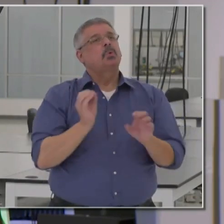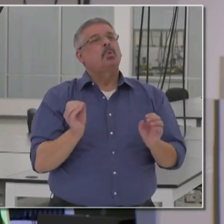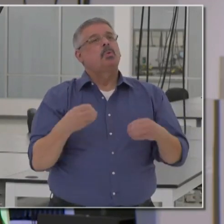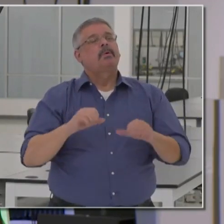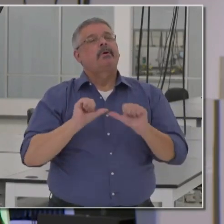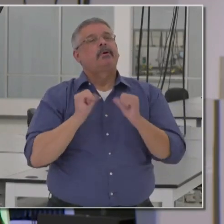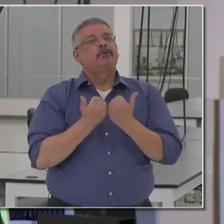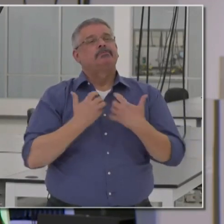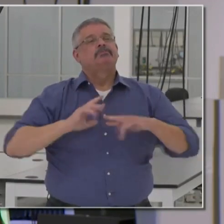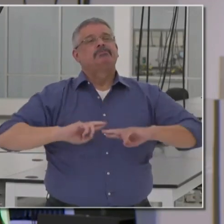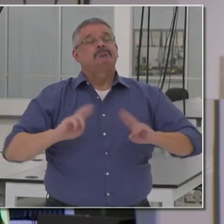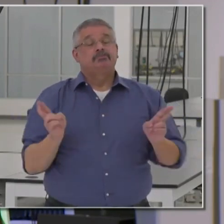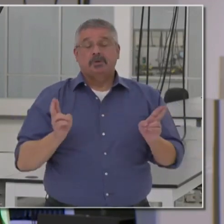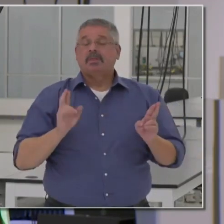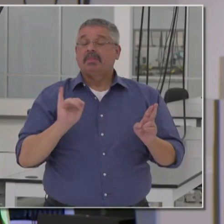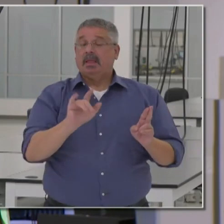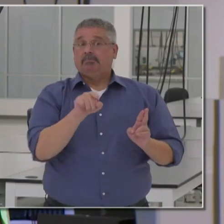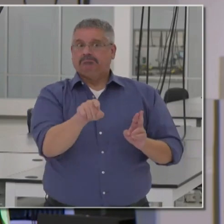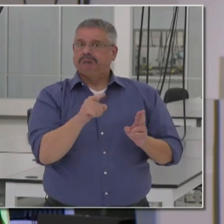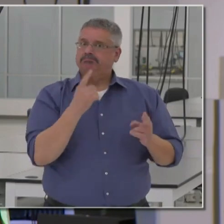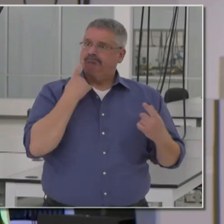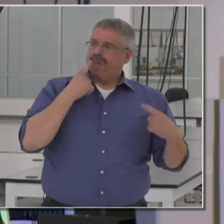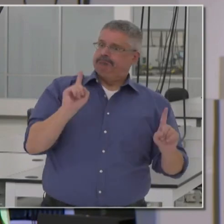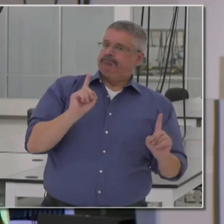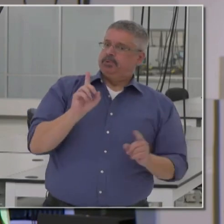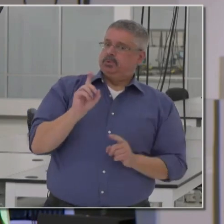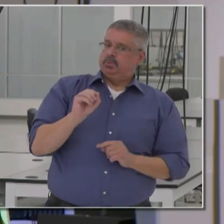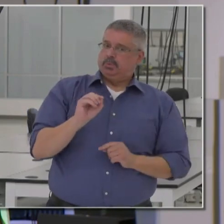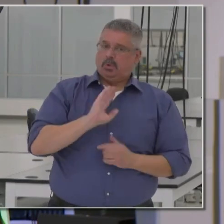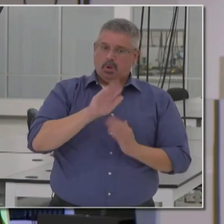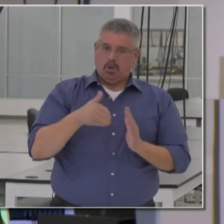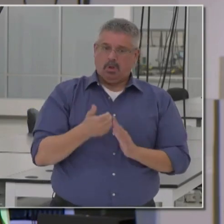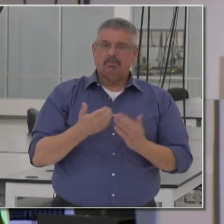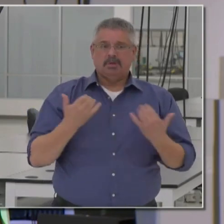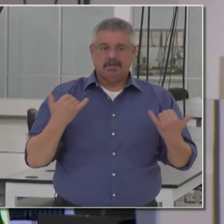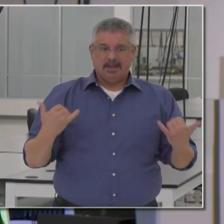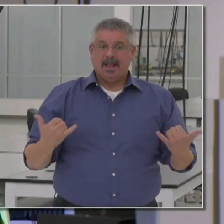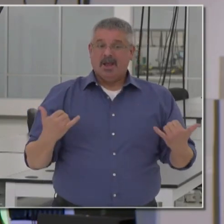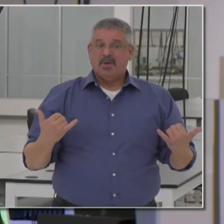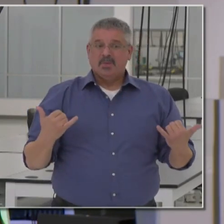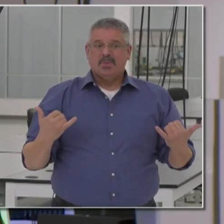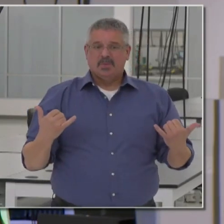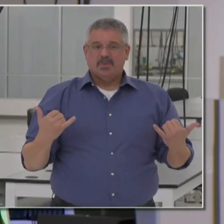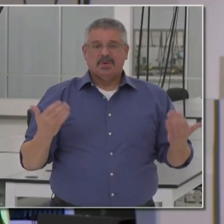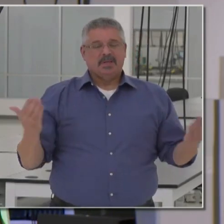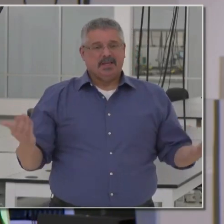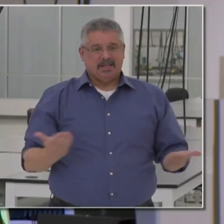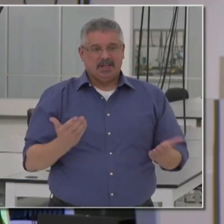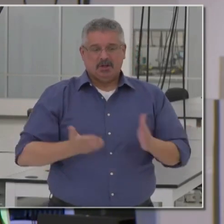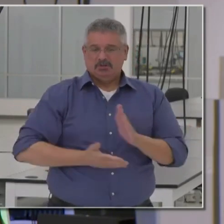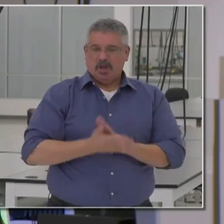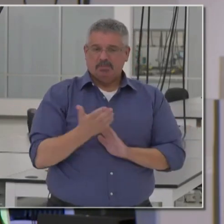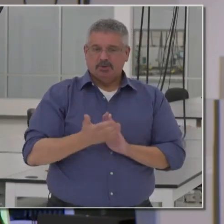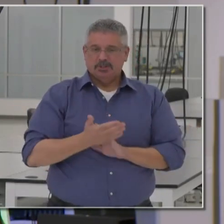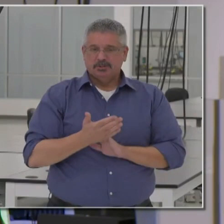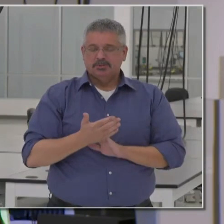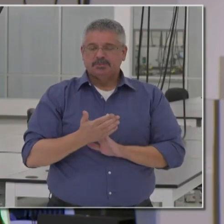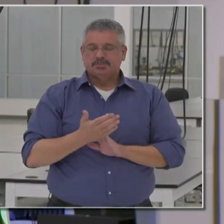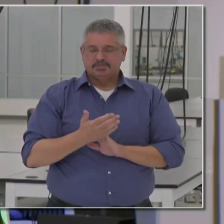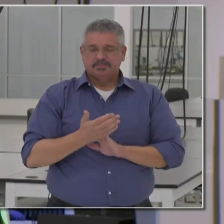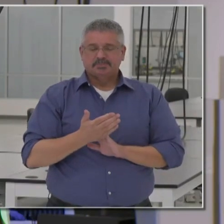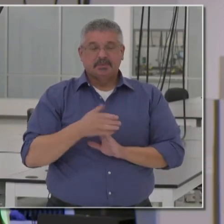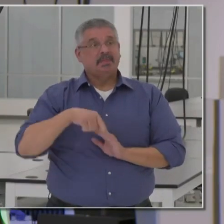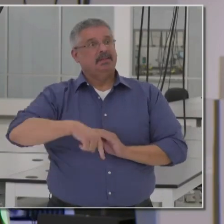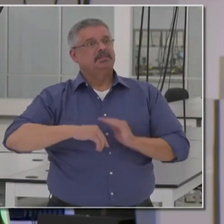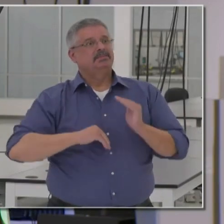that get things done, and all of them now are here operational at this